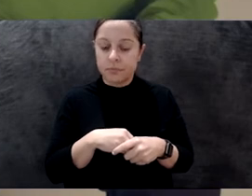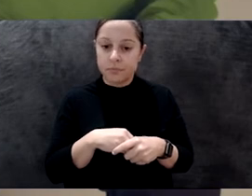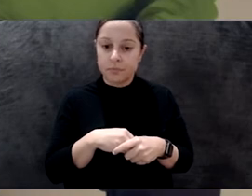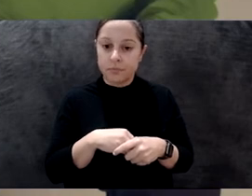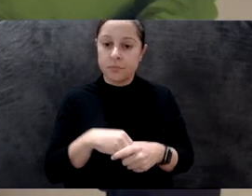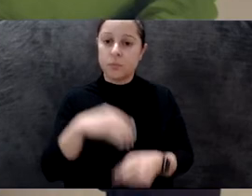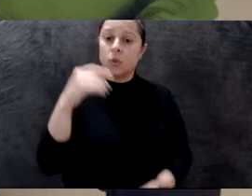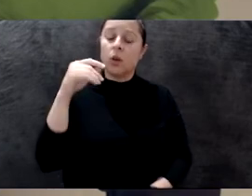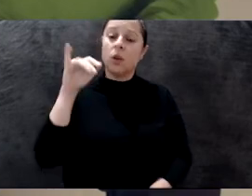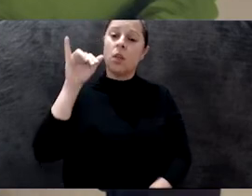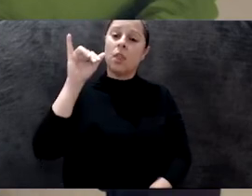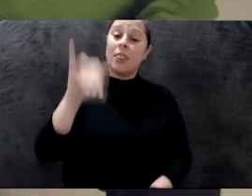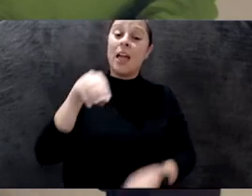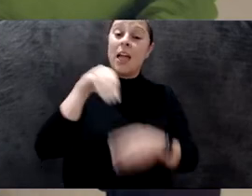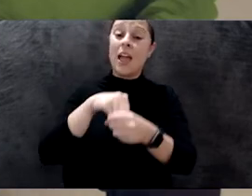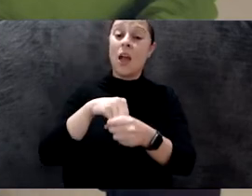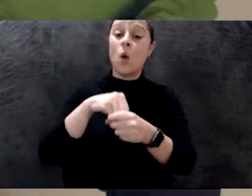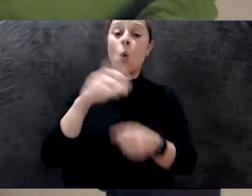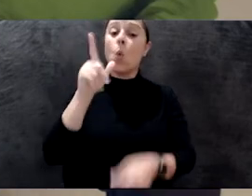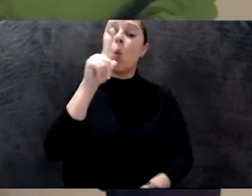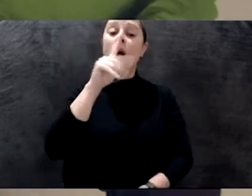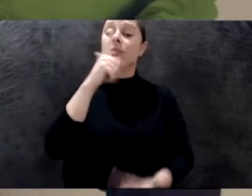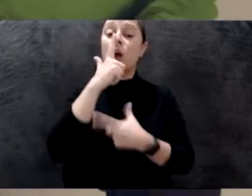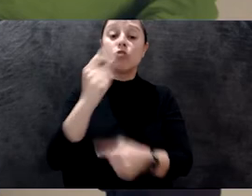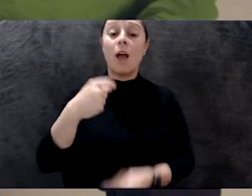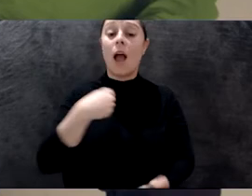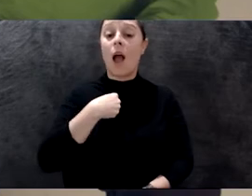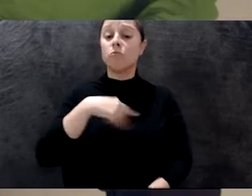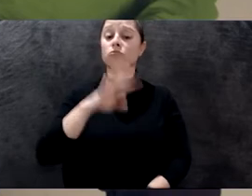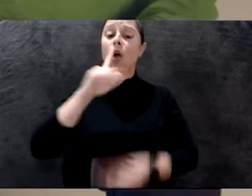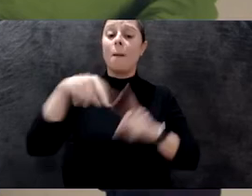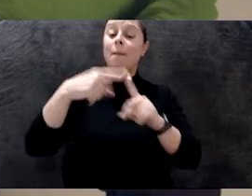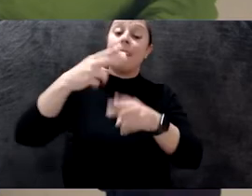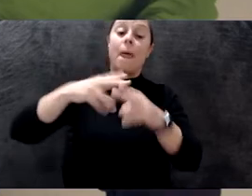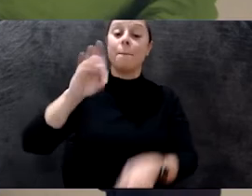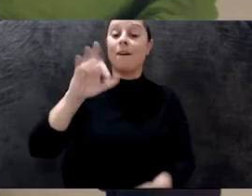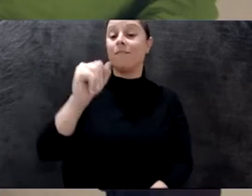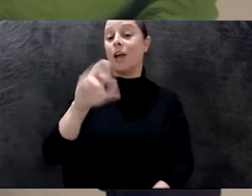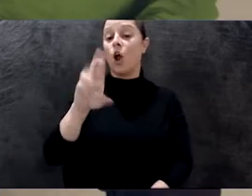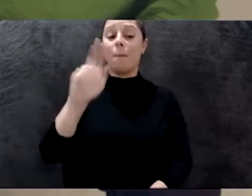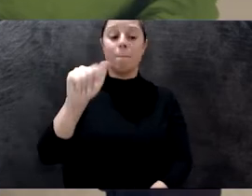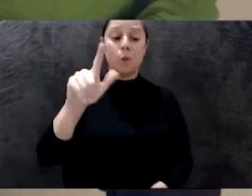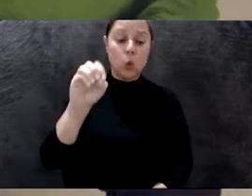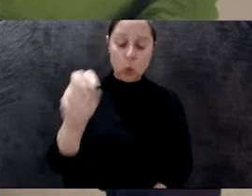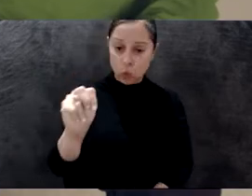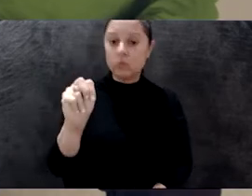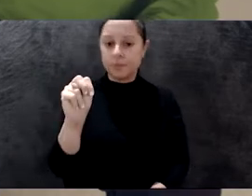go to nangdu.org, and then hopefully you place the question, and the village of Sommier will be very happy.